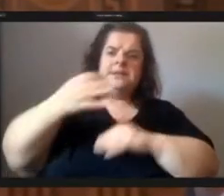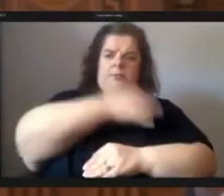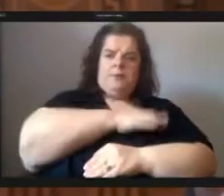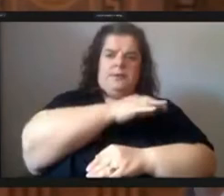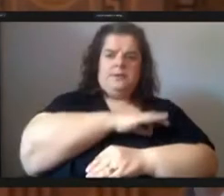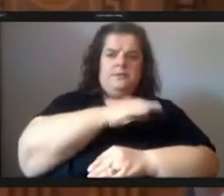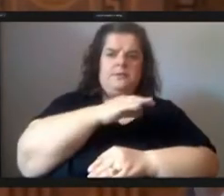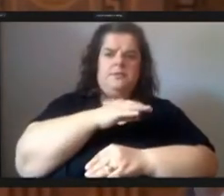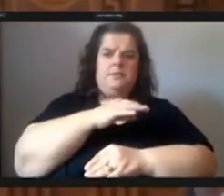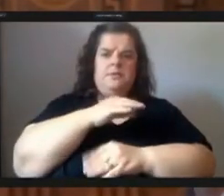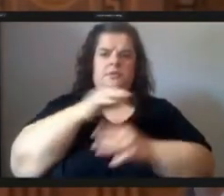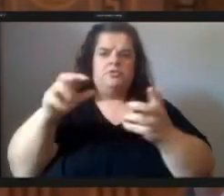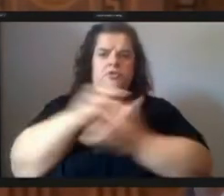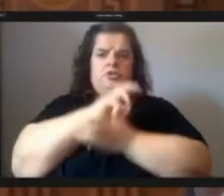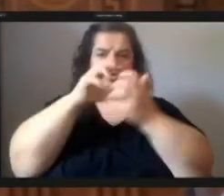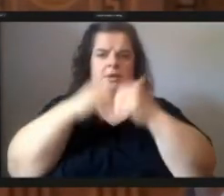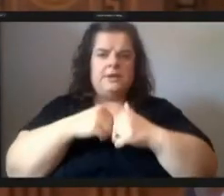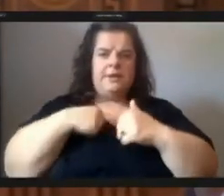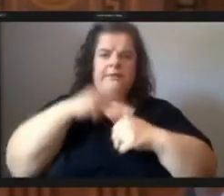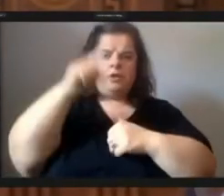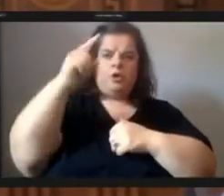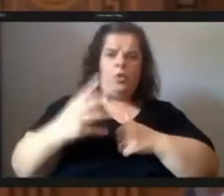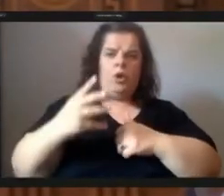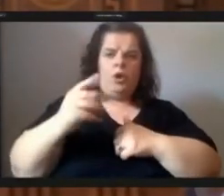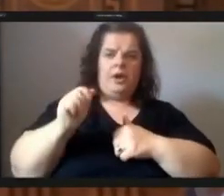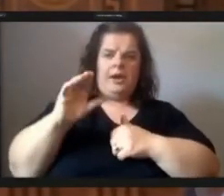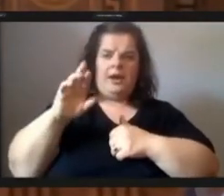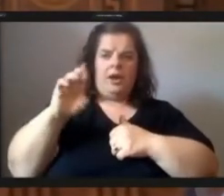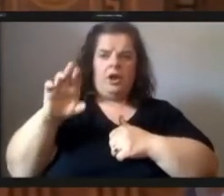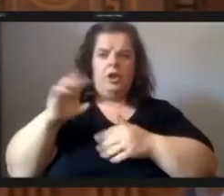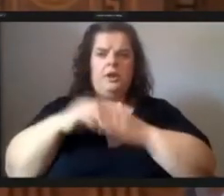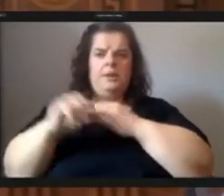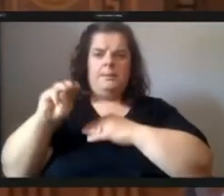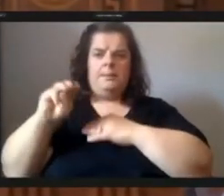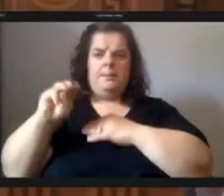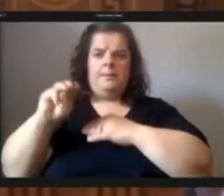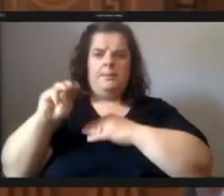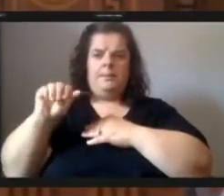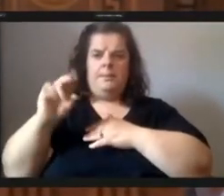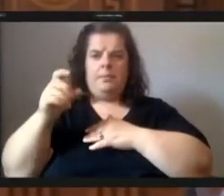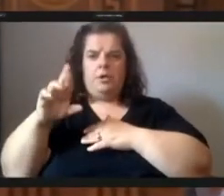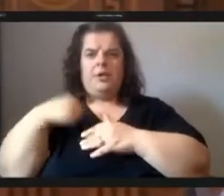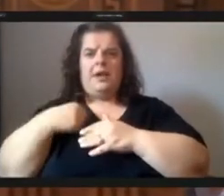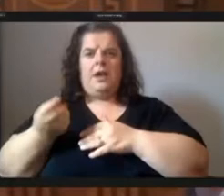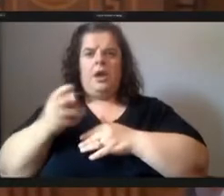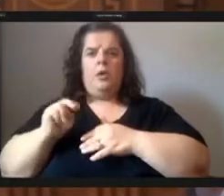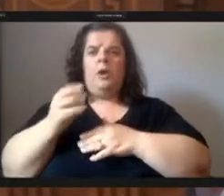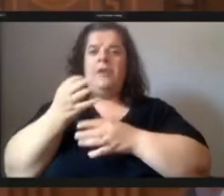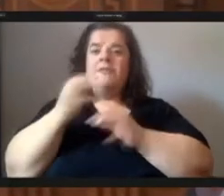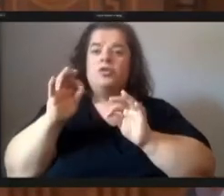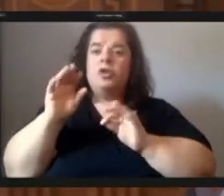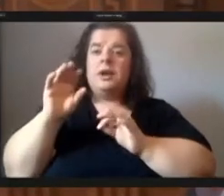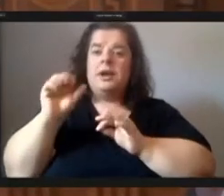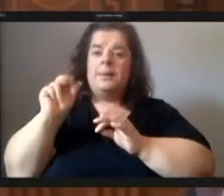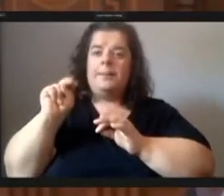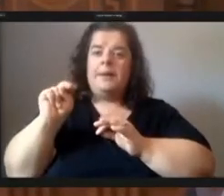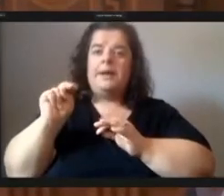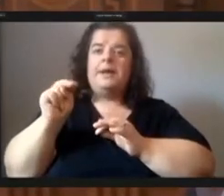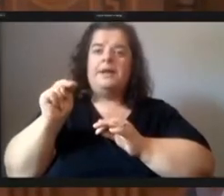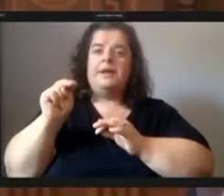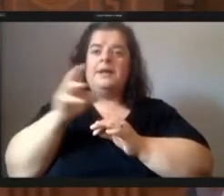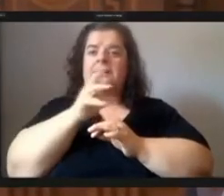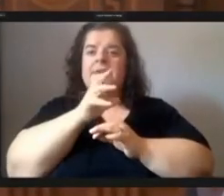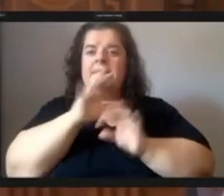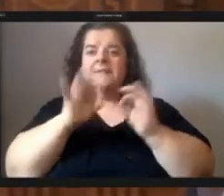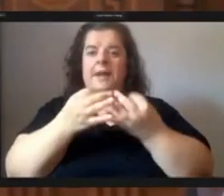down and i have a quarter acre in manchester i am the owner of freeman family farm and greenhouse i think i'm the only black owner here in the